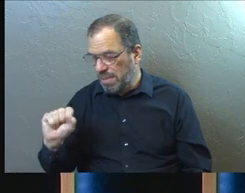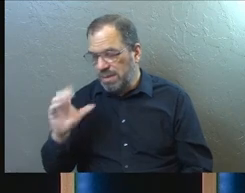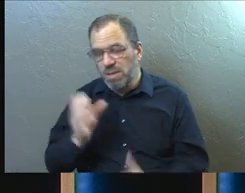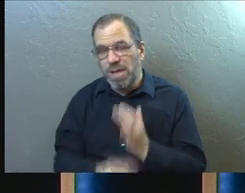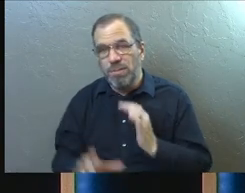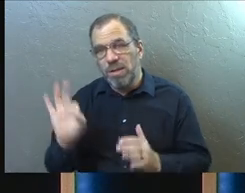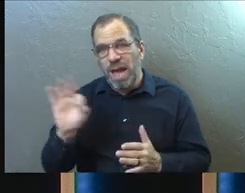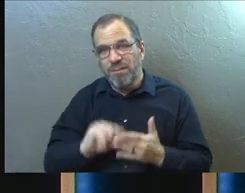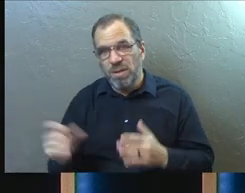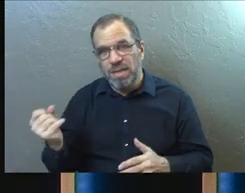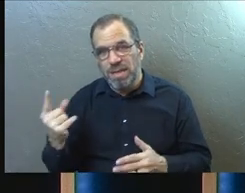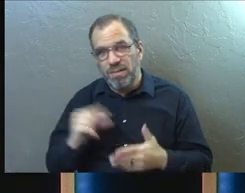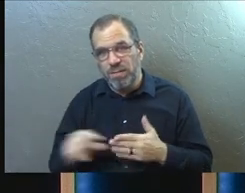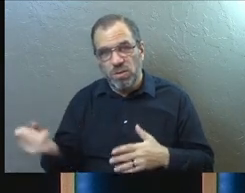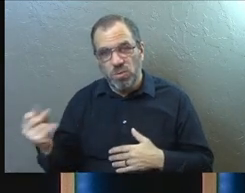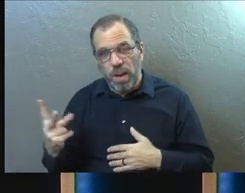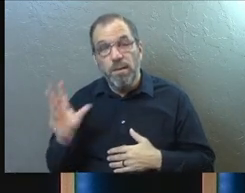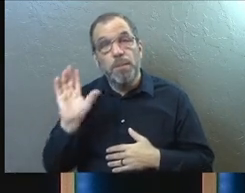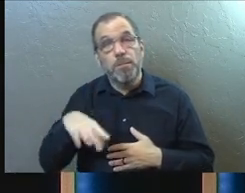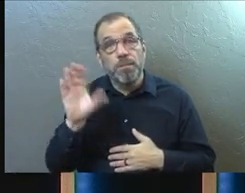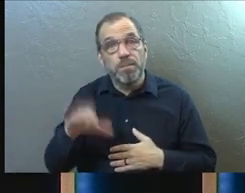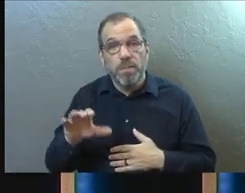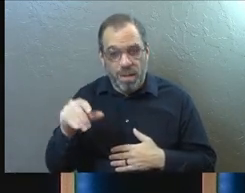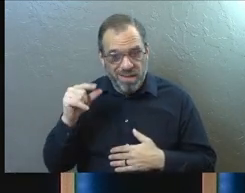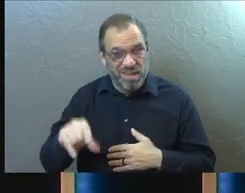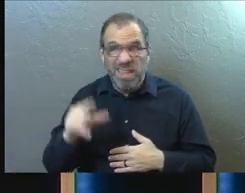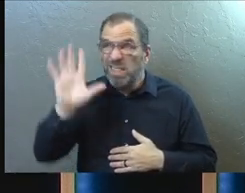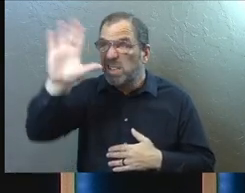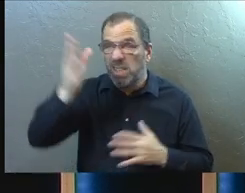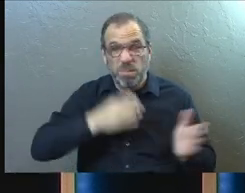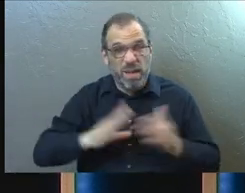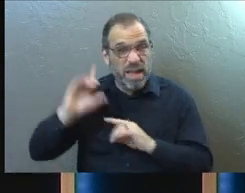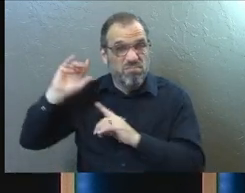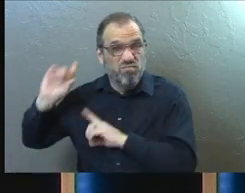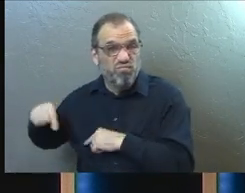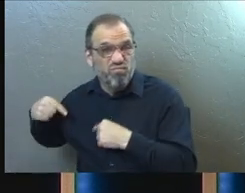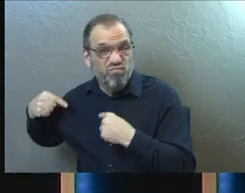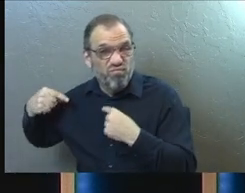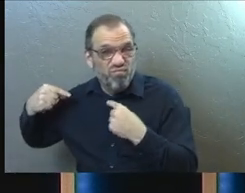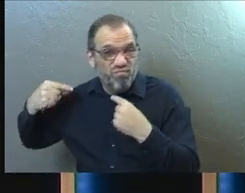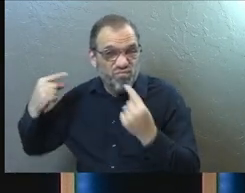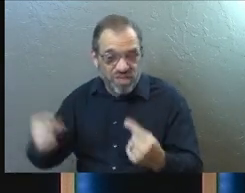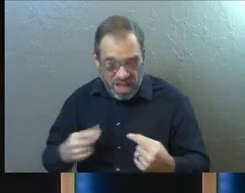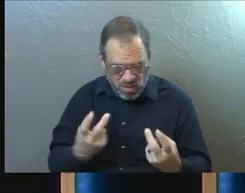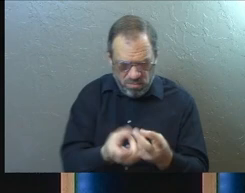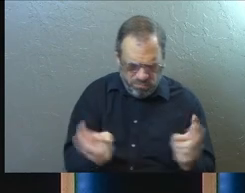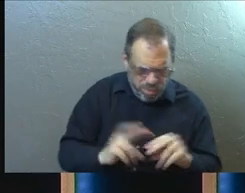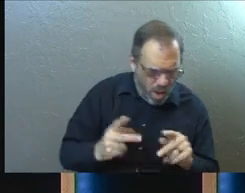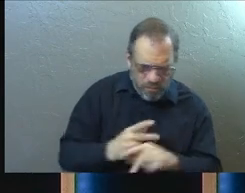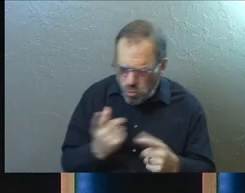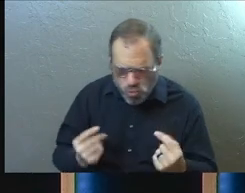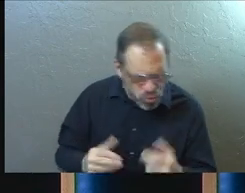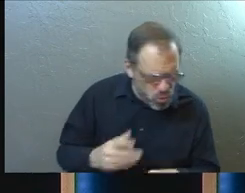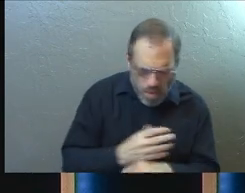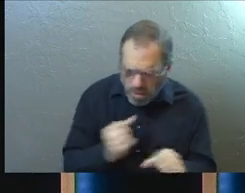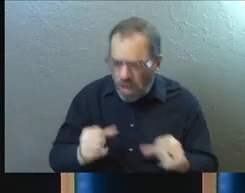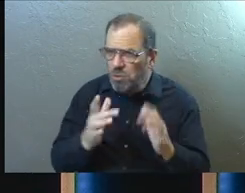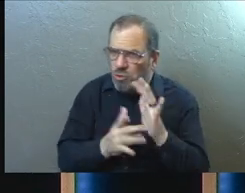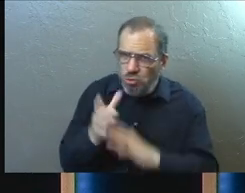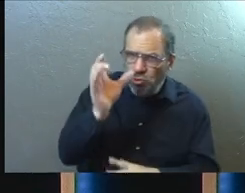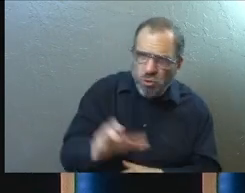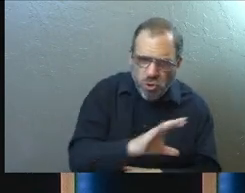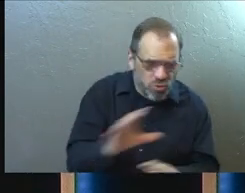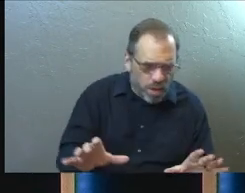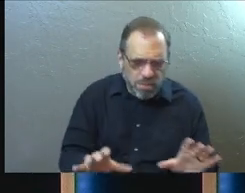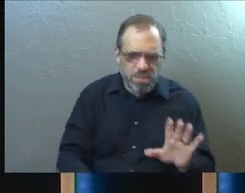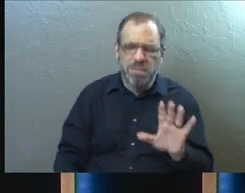and 12 there. So he's saying, again, remember, this has always been God's plan. And we're sitting here over here, and we're trying to figure out what to do, and we're sort of shocked by